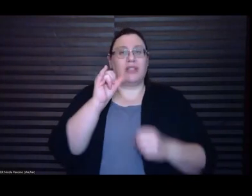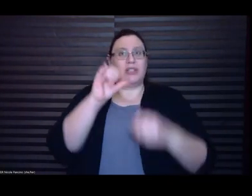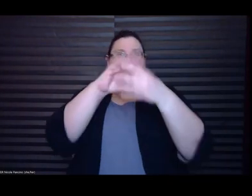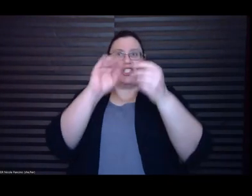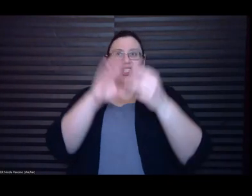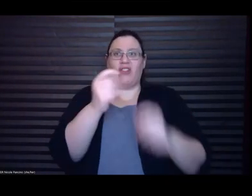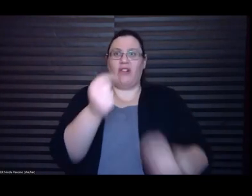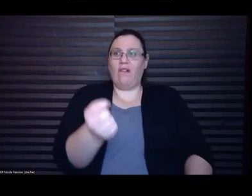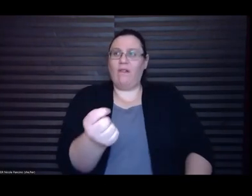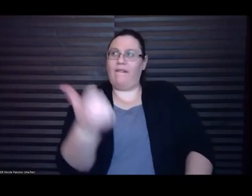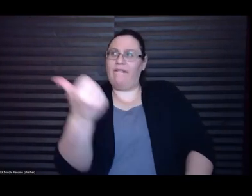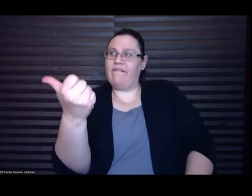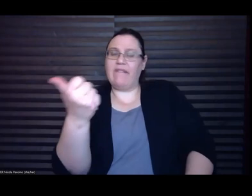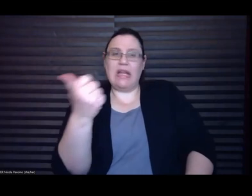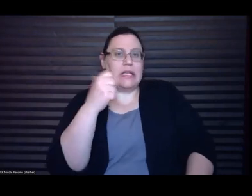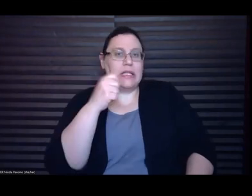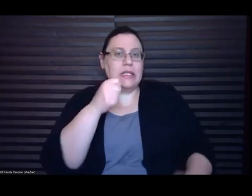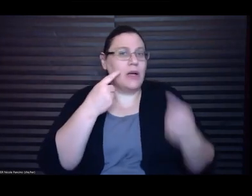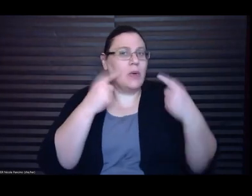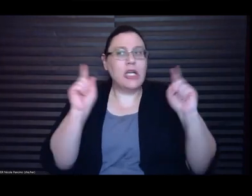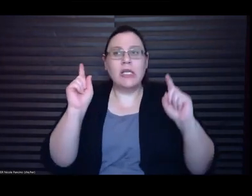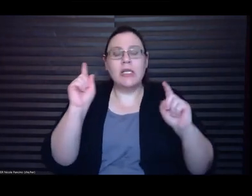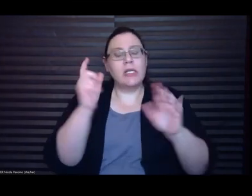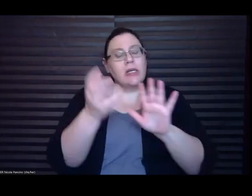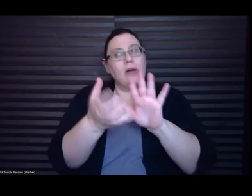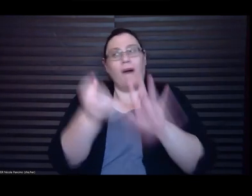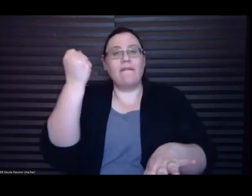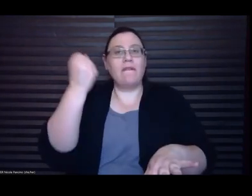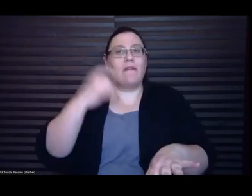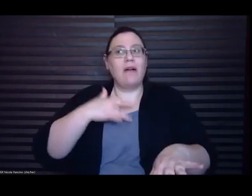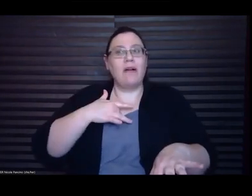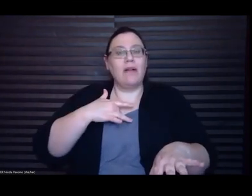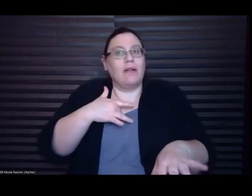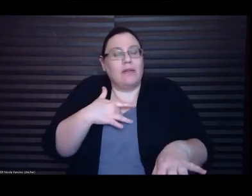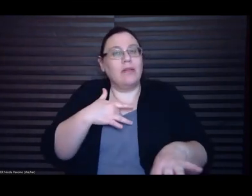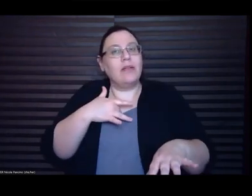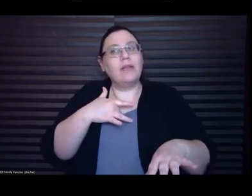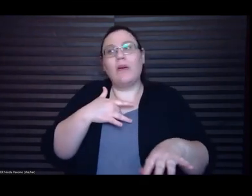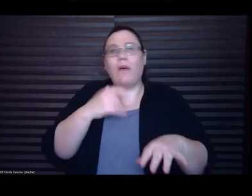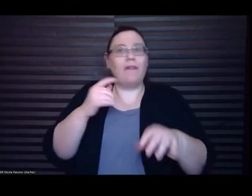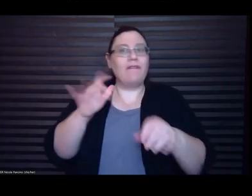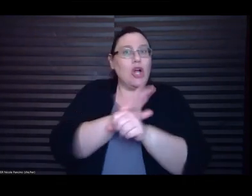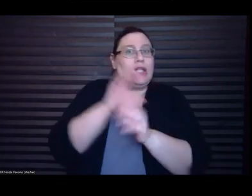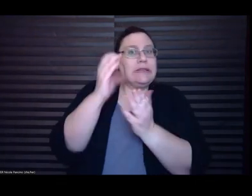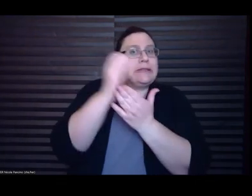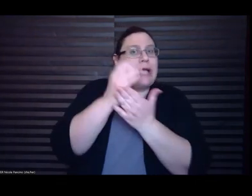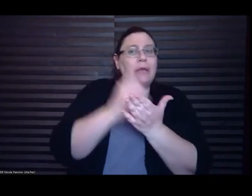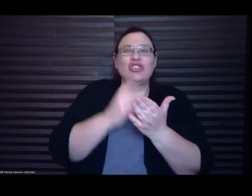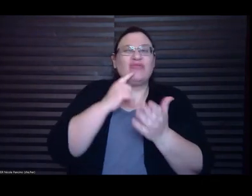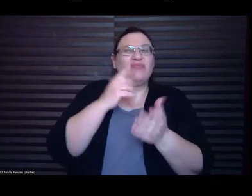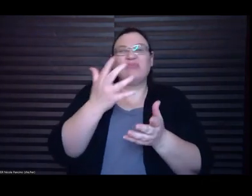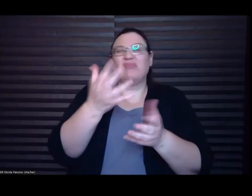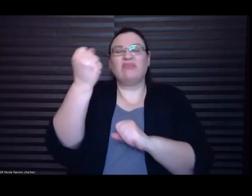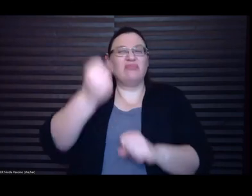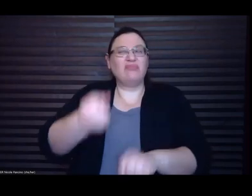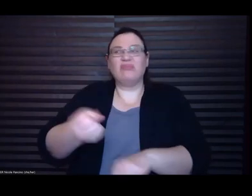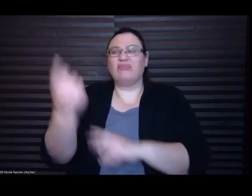a scene or whole chapters, you know, just cutting it. It's, it's, it's, best feeling. So,